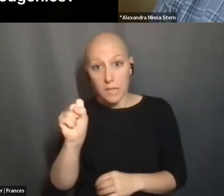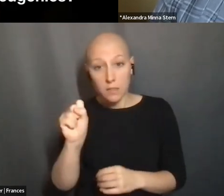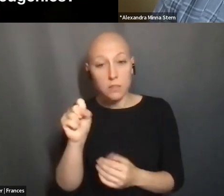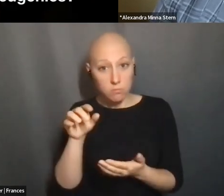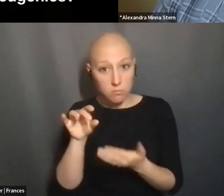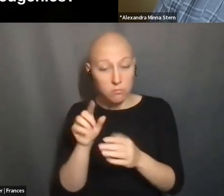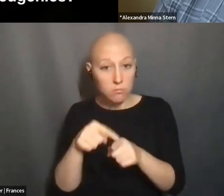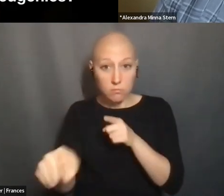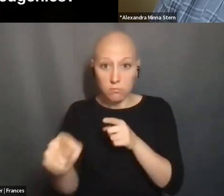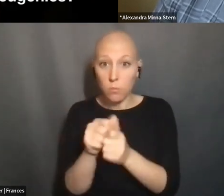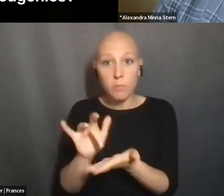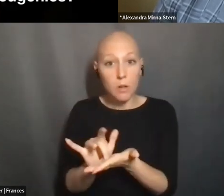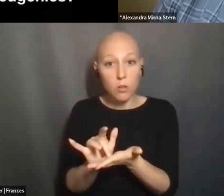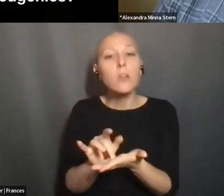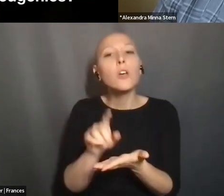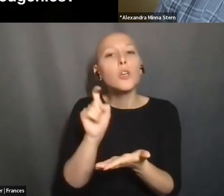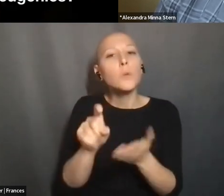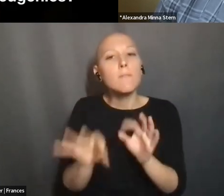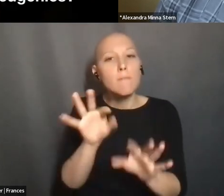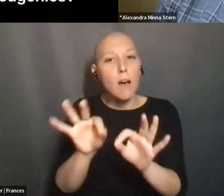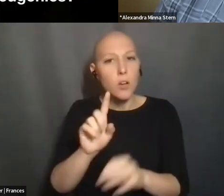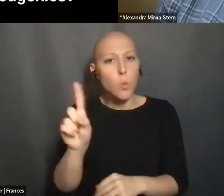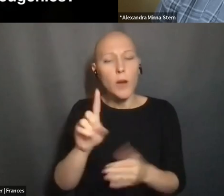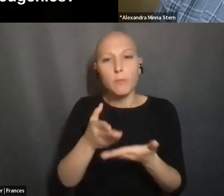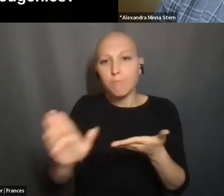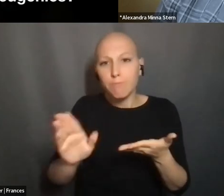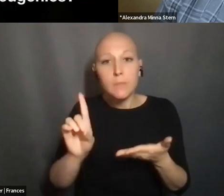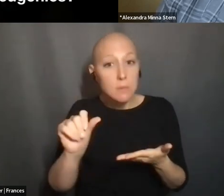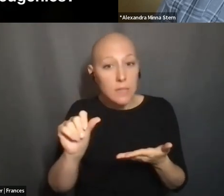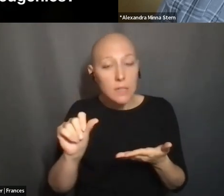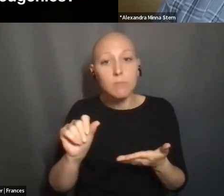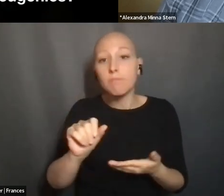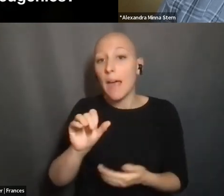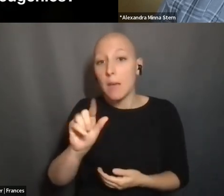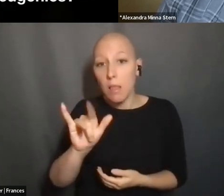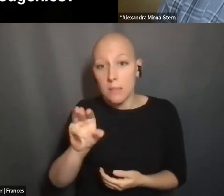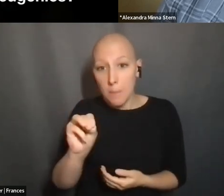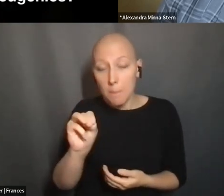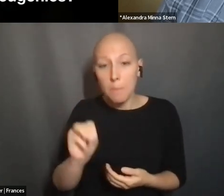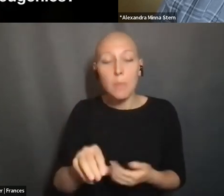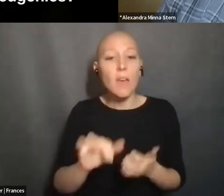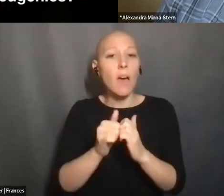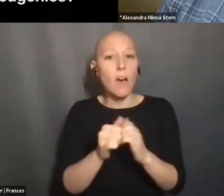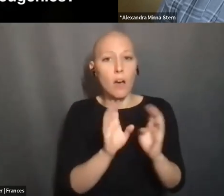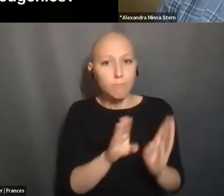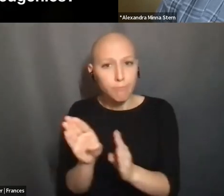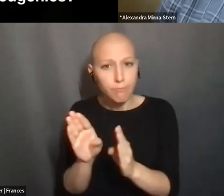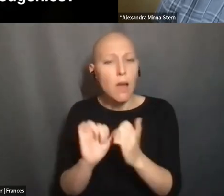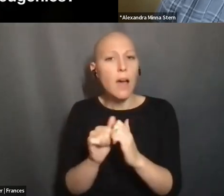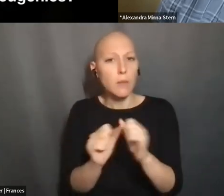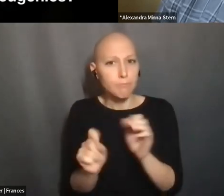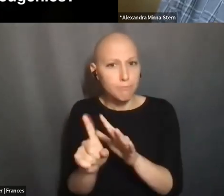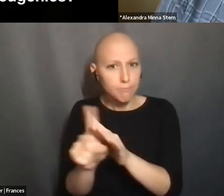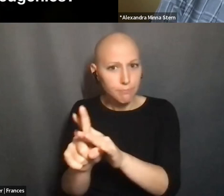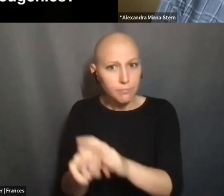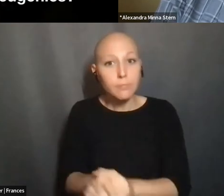FOR WHERE THE DISABILITY PREJUDICE IS, WHERE THE ABLEISM IS, AND HOW IT IS ORGANIZED AND HOW IT IS PLAYING OUT. SO